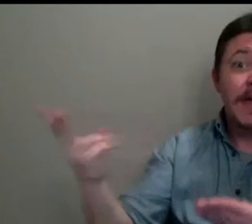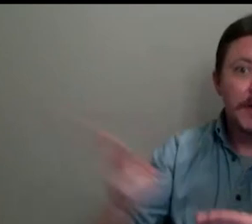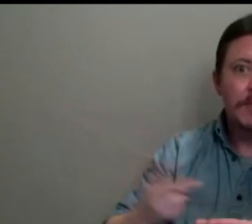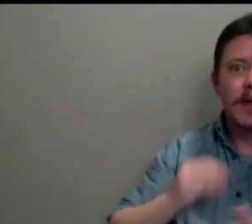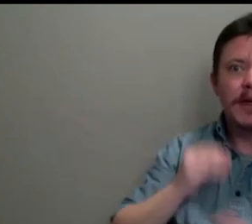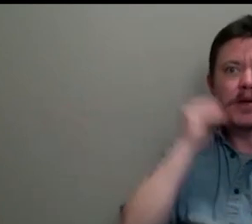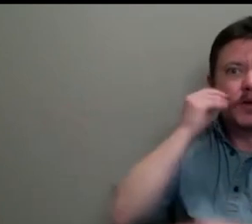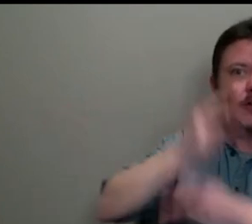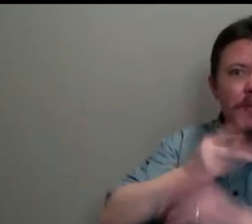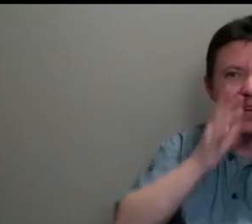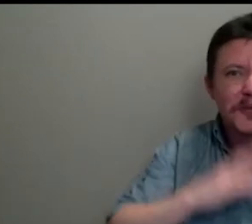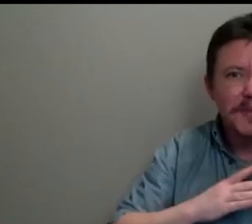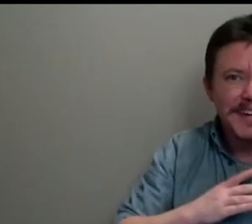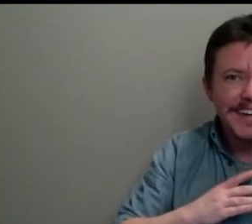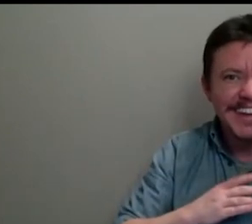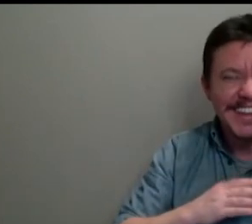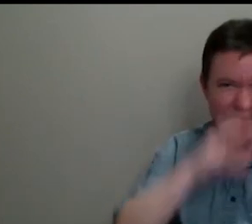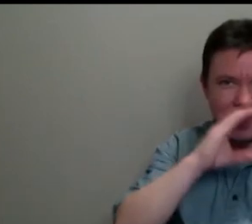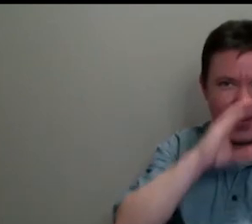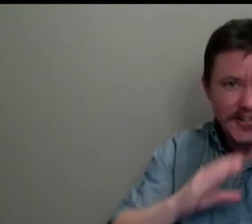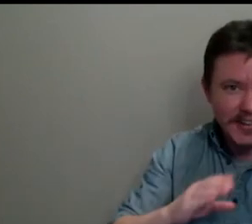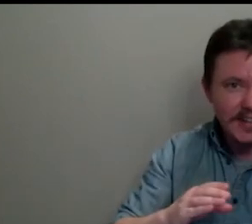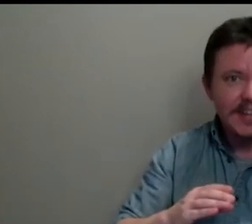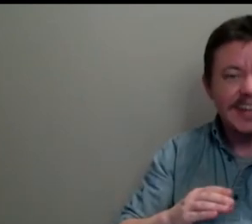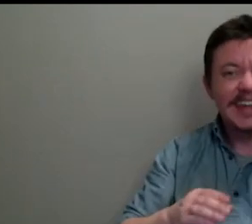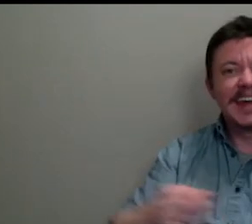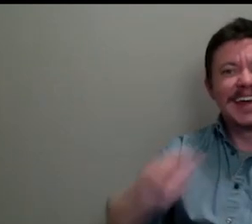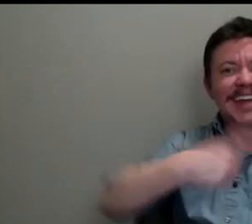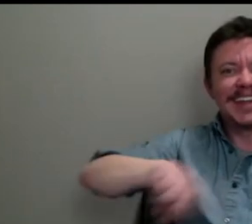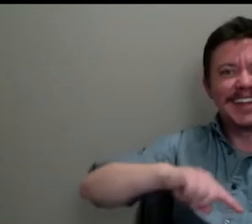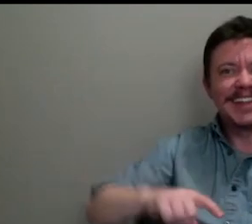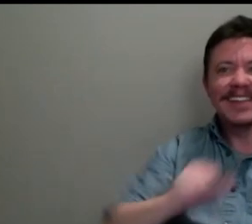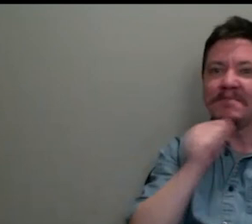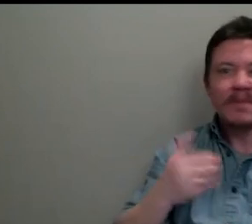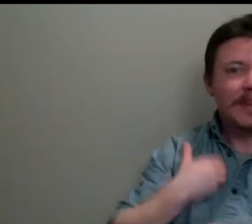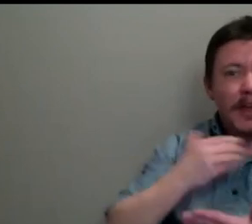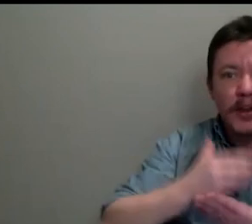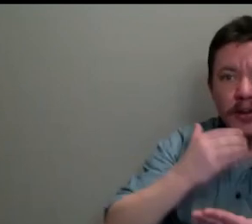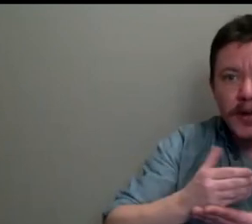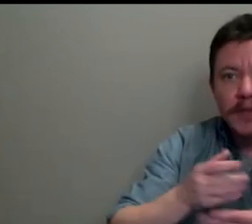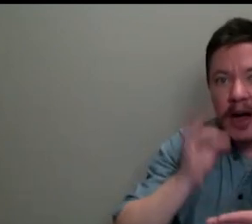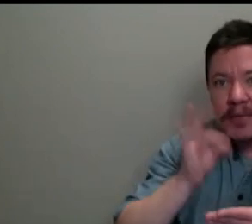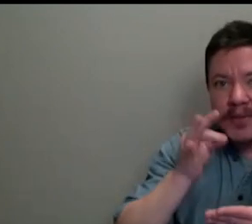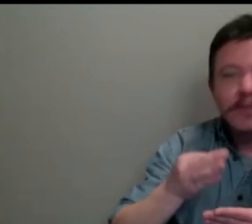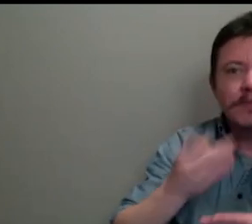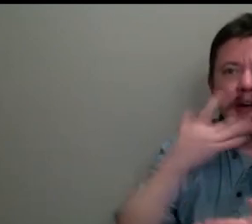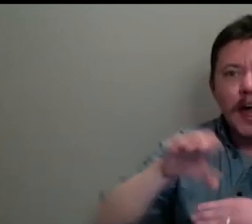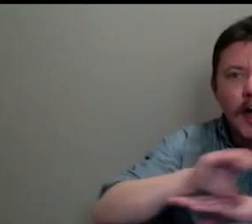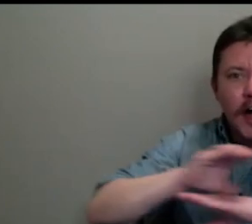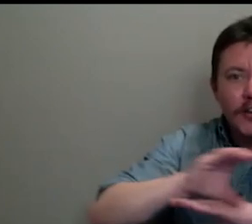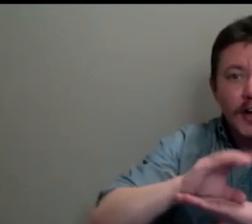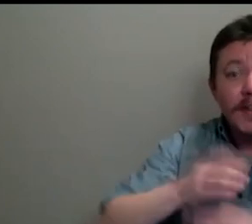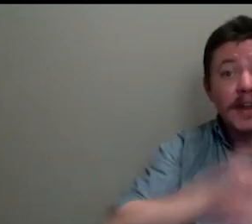then they have these, I'm afraid, rather than the cups that they are drinking hot chocolate from in the painting,